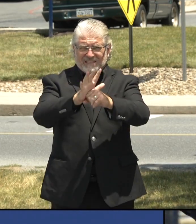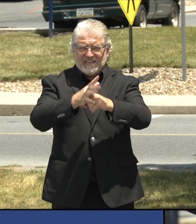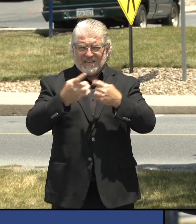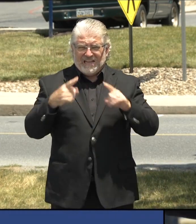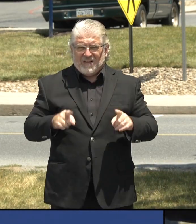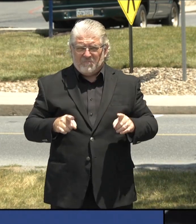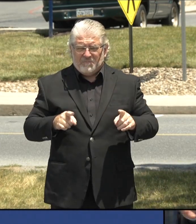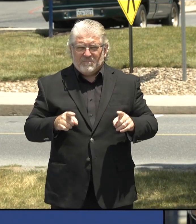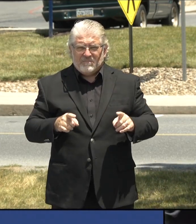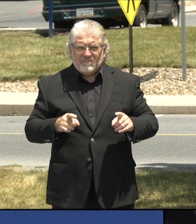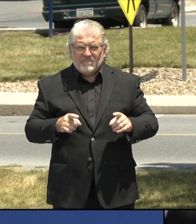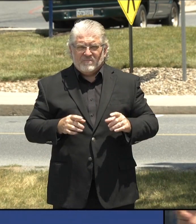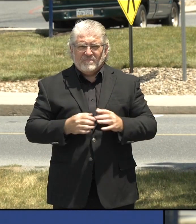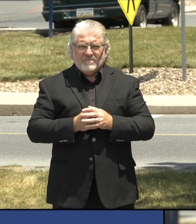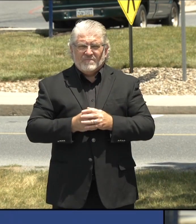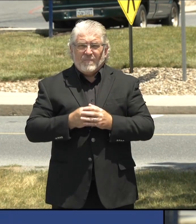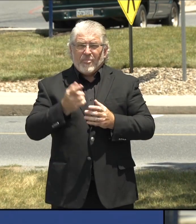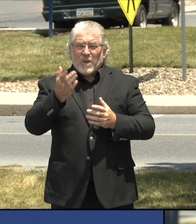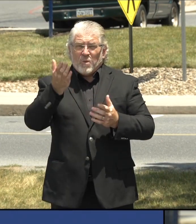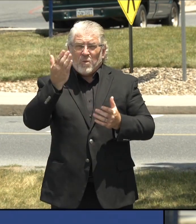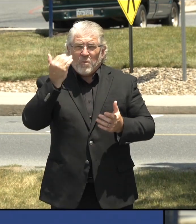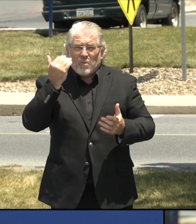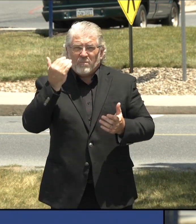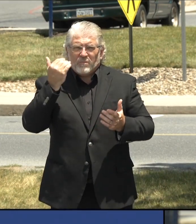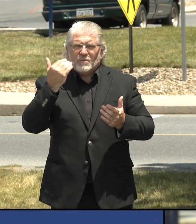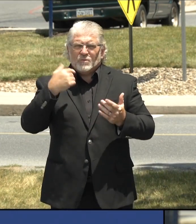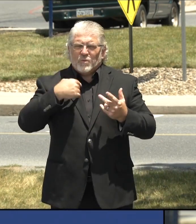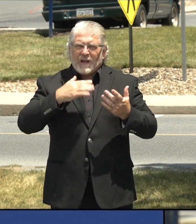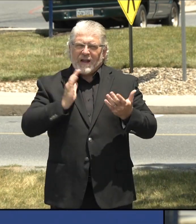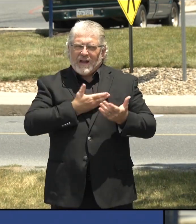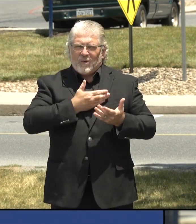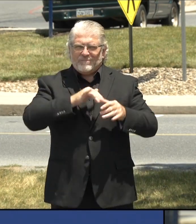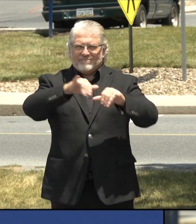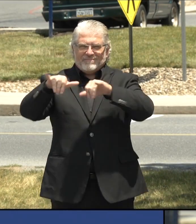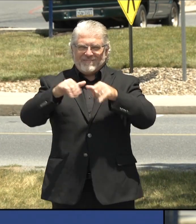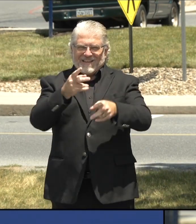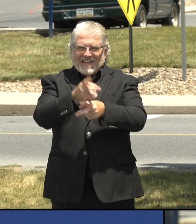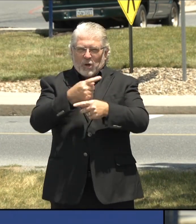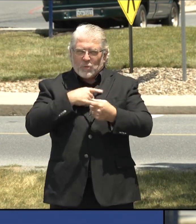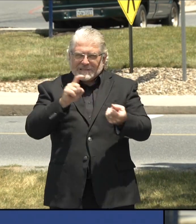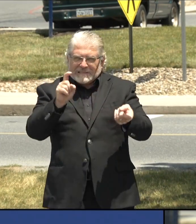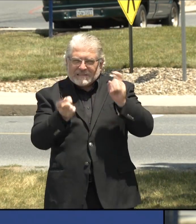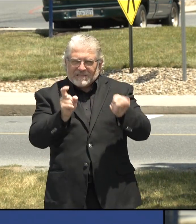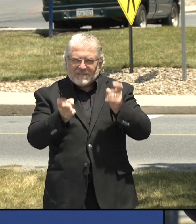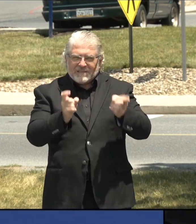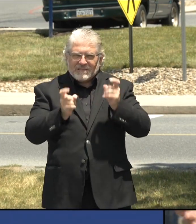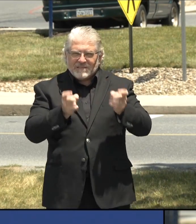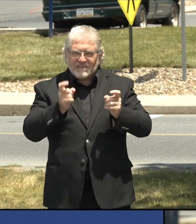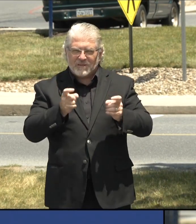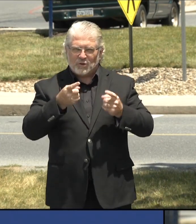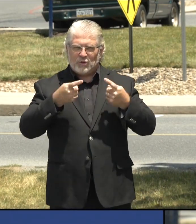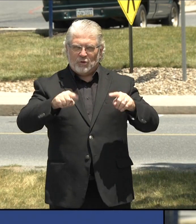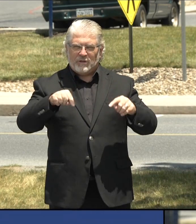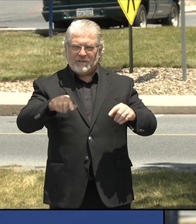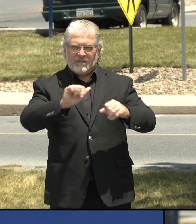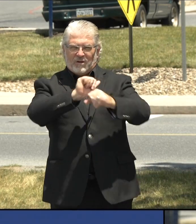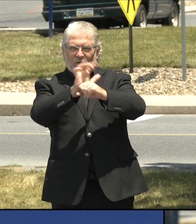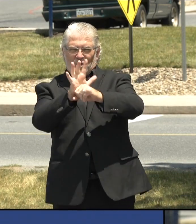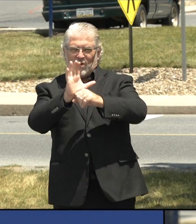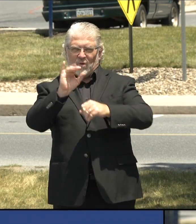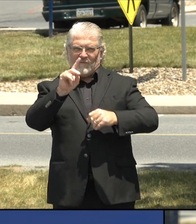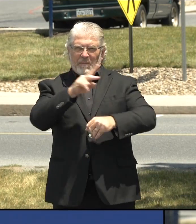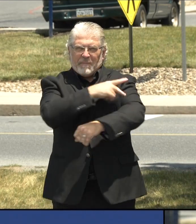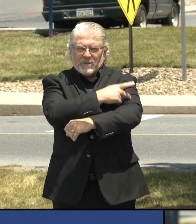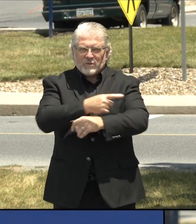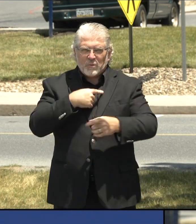Now part of that is because the standard of care has changed. And we're treating COVID patients with a whole host of things we didn't